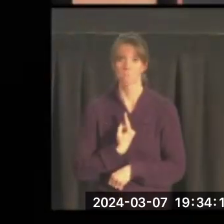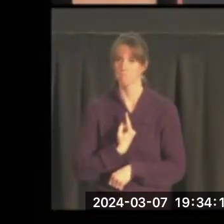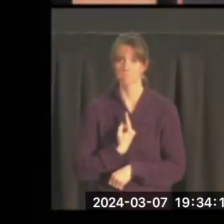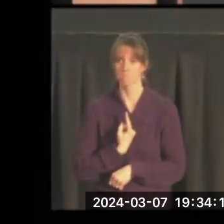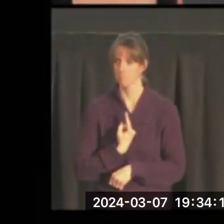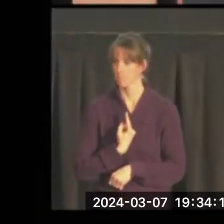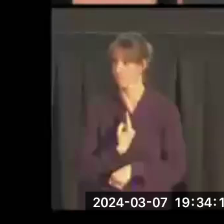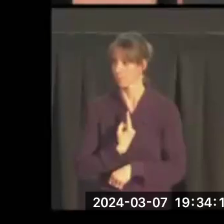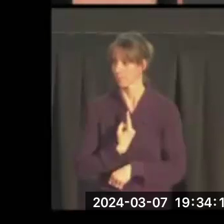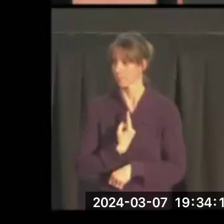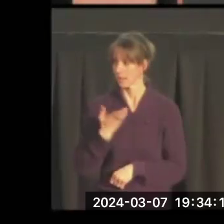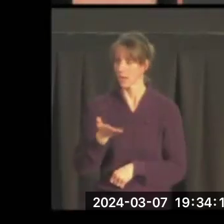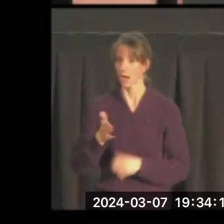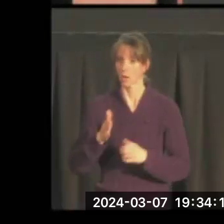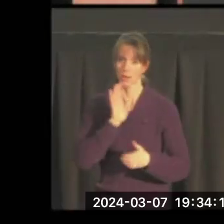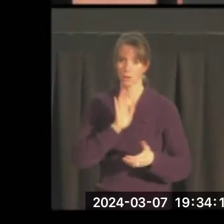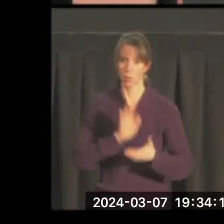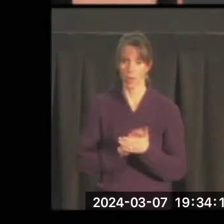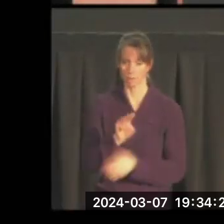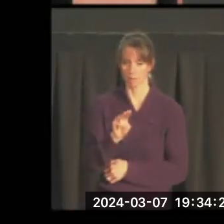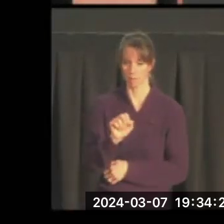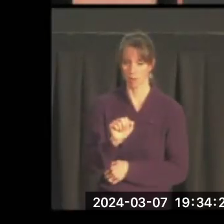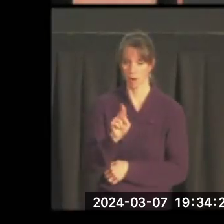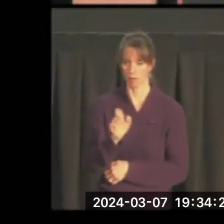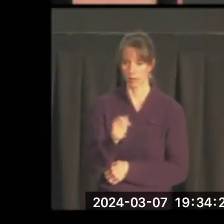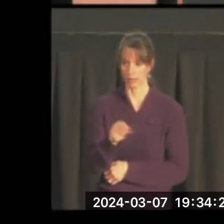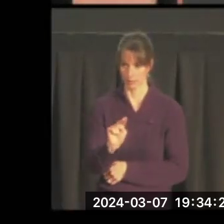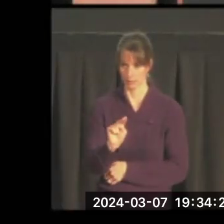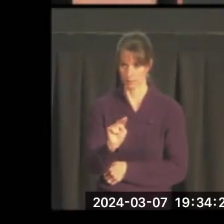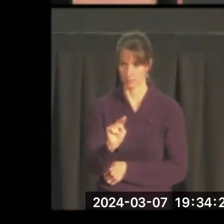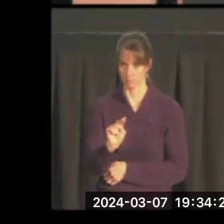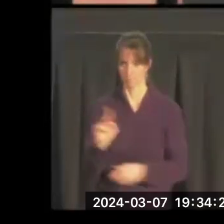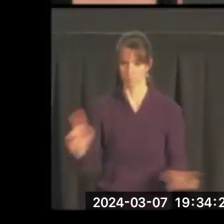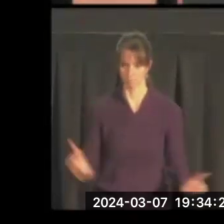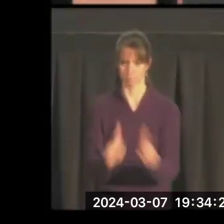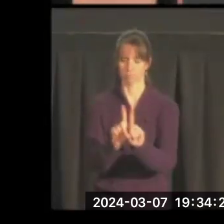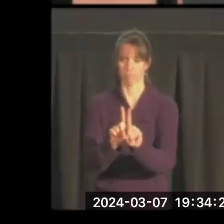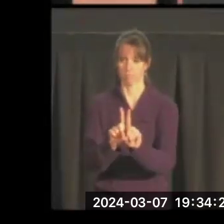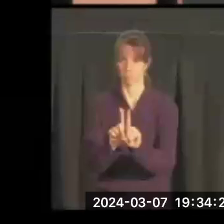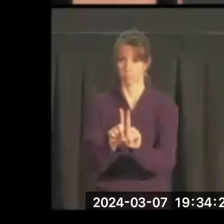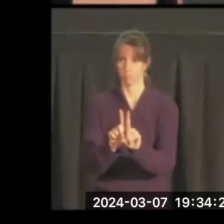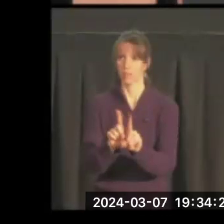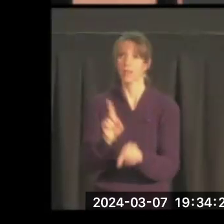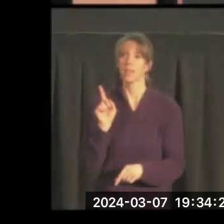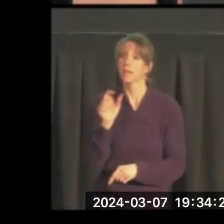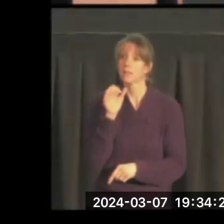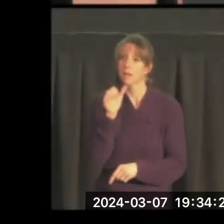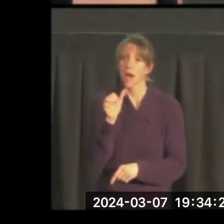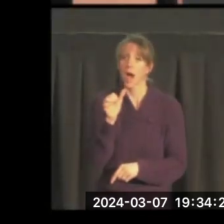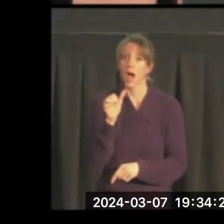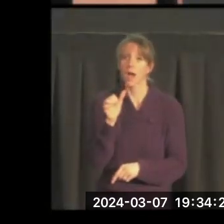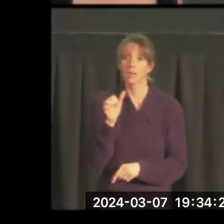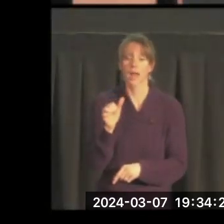And he's there with his wife, Maureen. And this isn't kind of a tourist